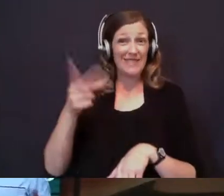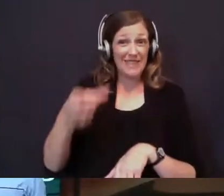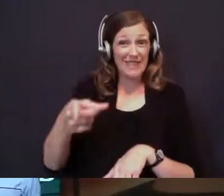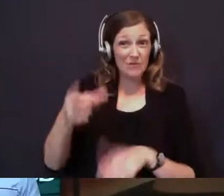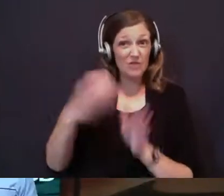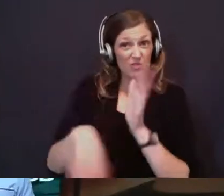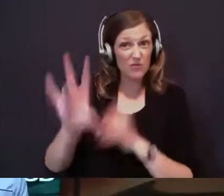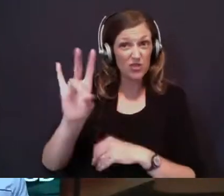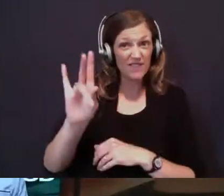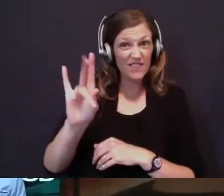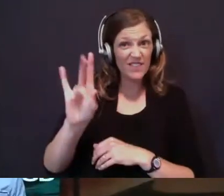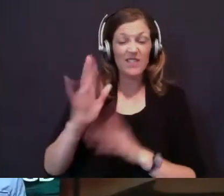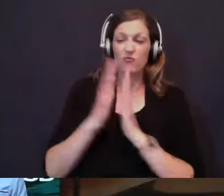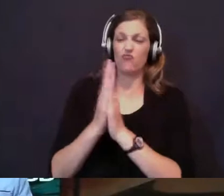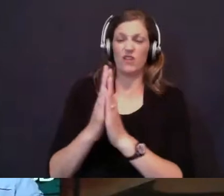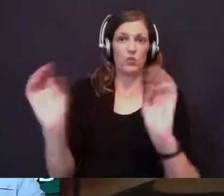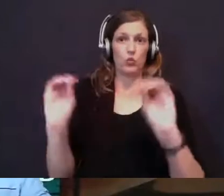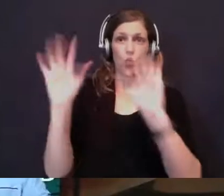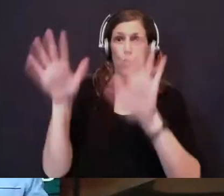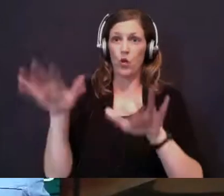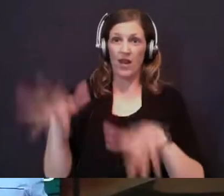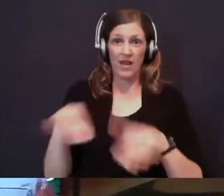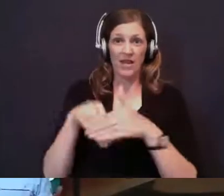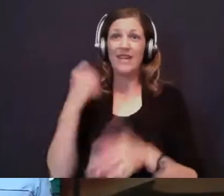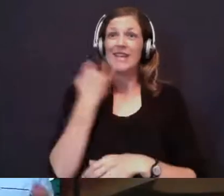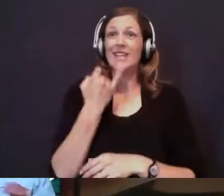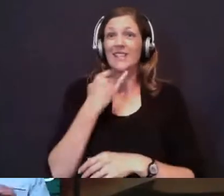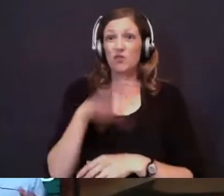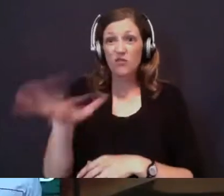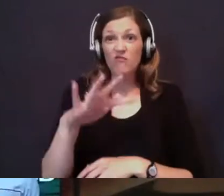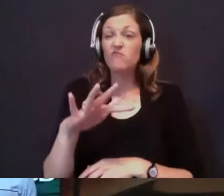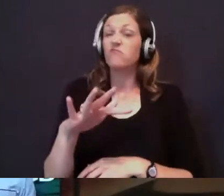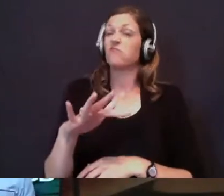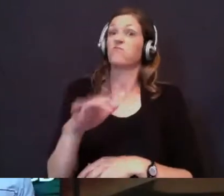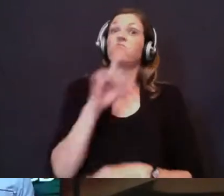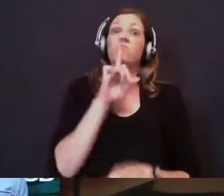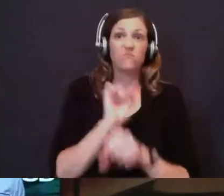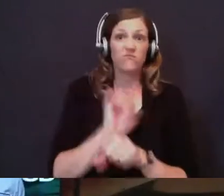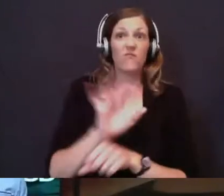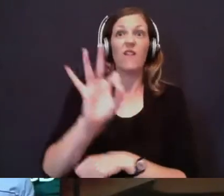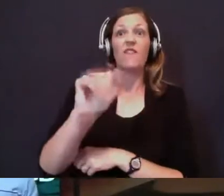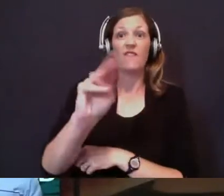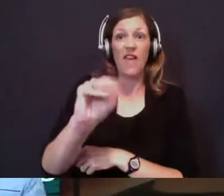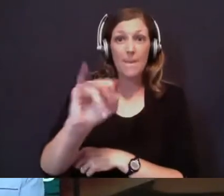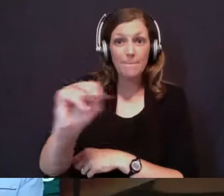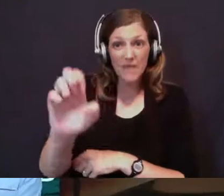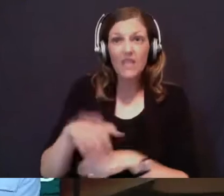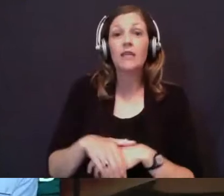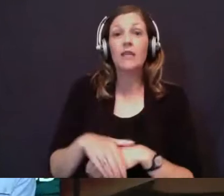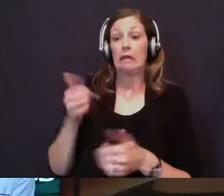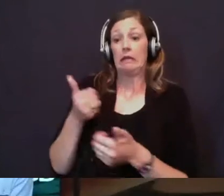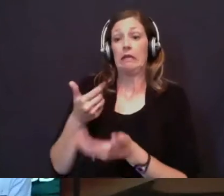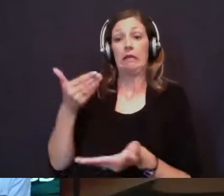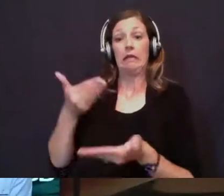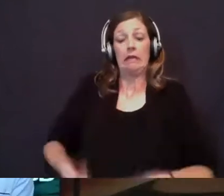he prays that it wouldn't rain in Israel. And there is an absolute famine throughout all of Israel. He lives by a river and drinks water